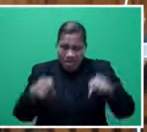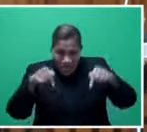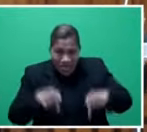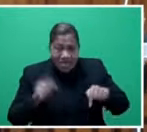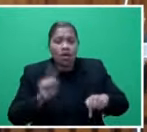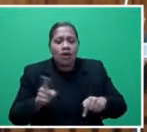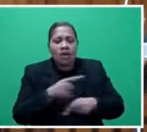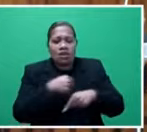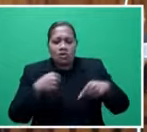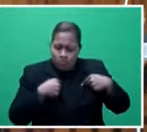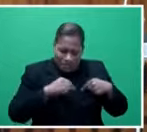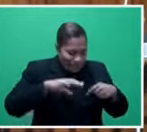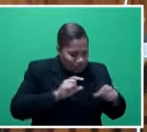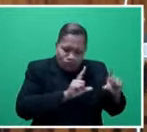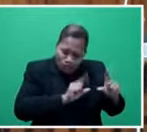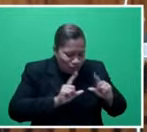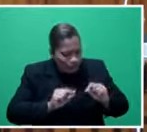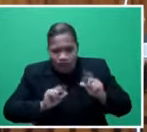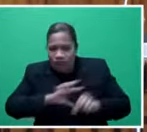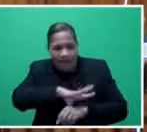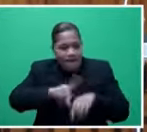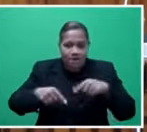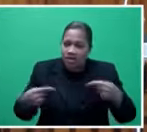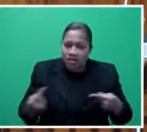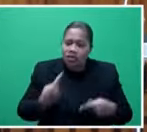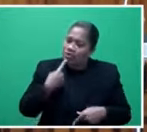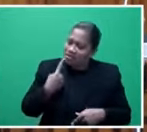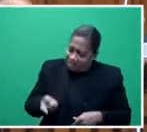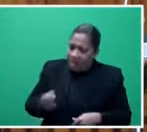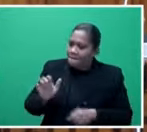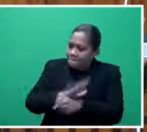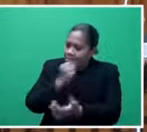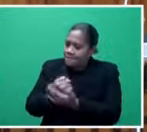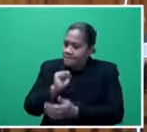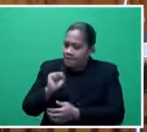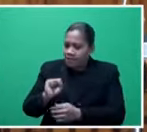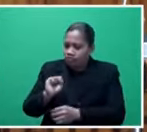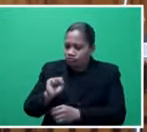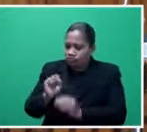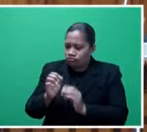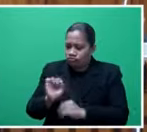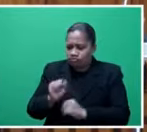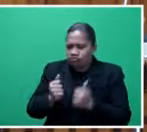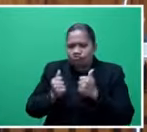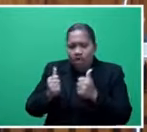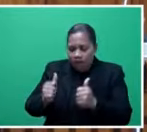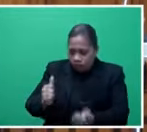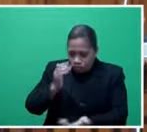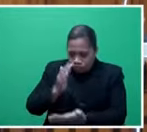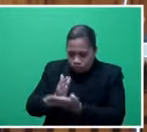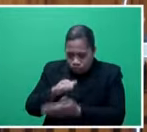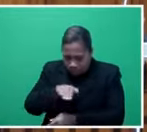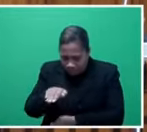every single thing. We have to tell them, make sure your bus driver stops, otherwise it's an offence. Make sure you keep the